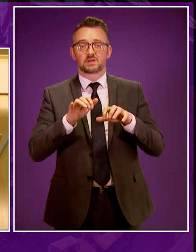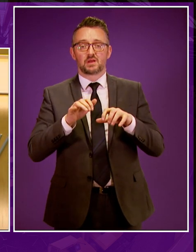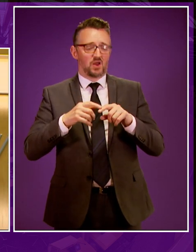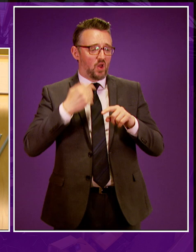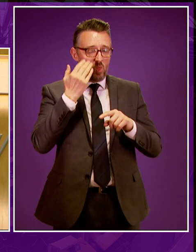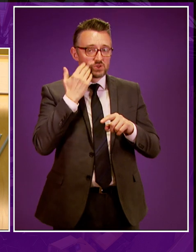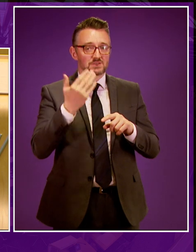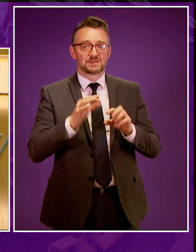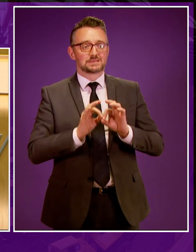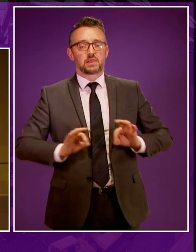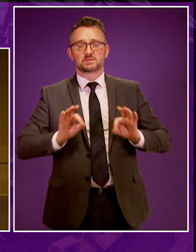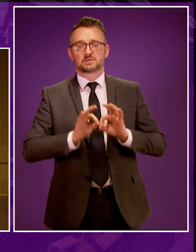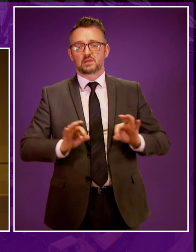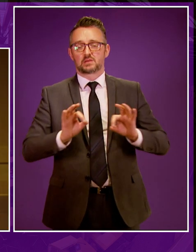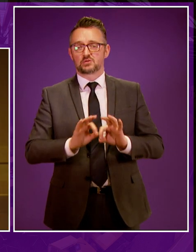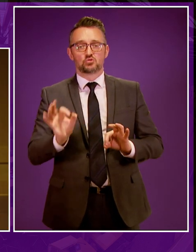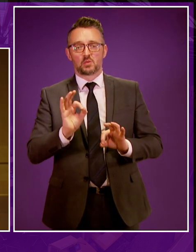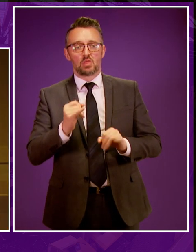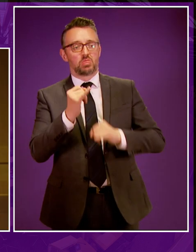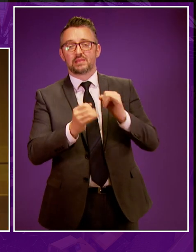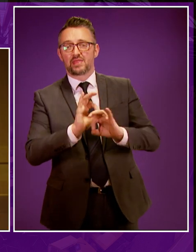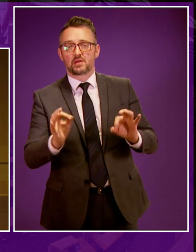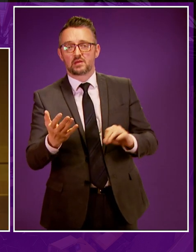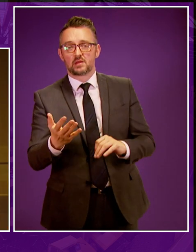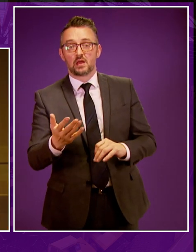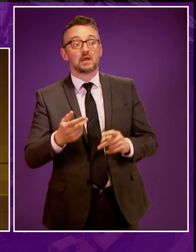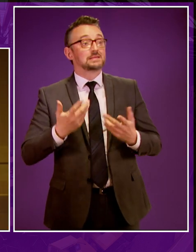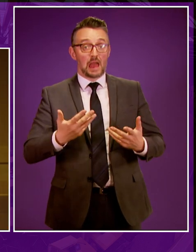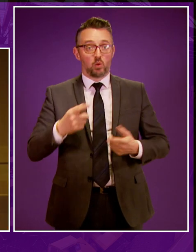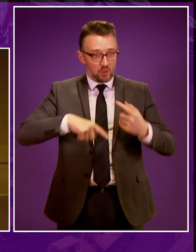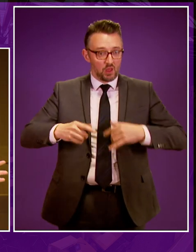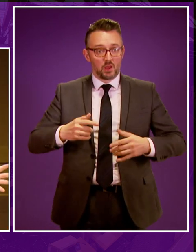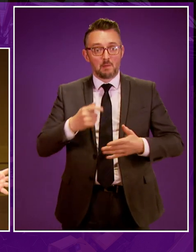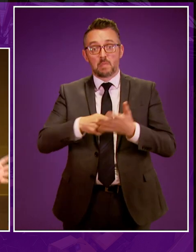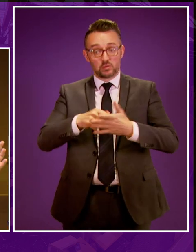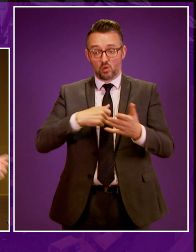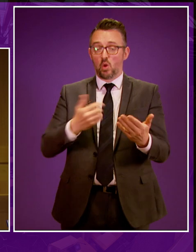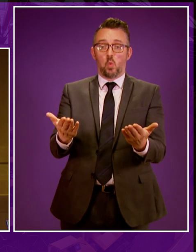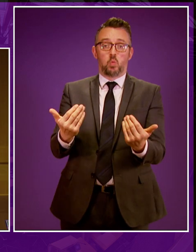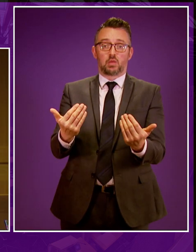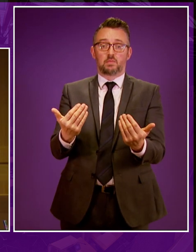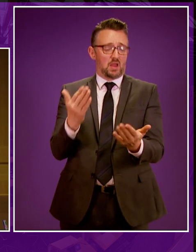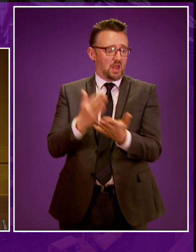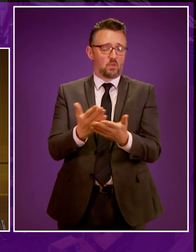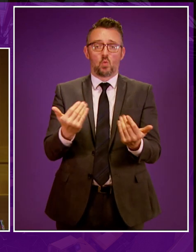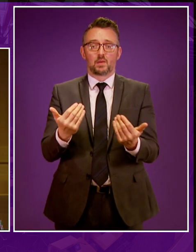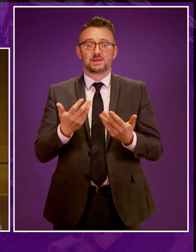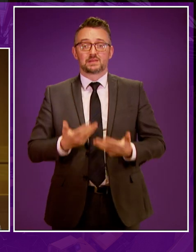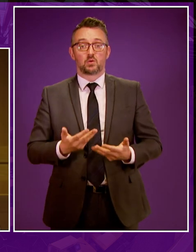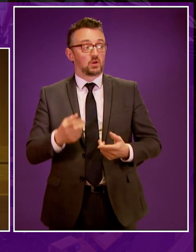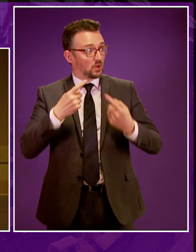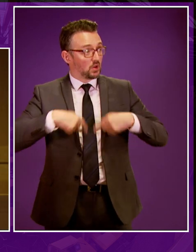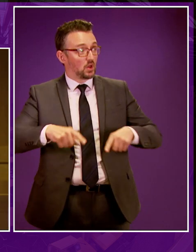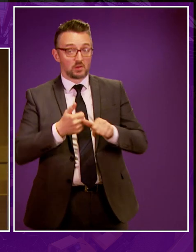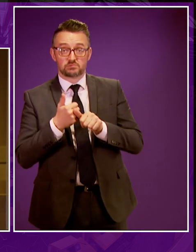time, silence. And if we're now all in favour of a ban, and I welcome that, I absolutely welcome it now, if